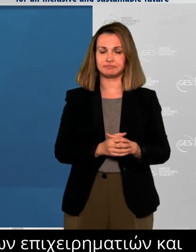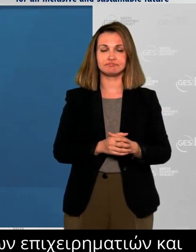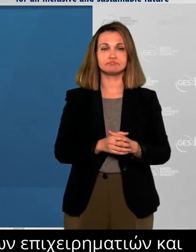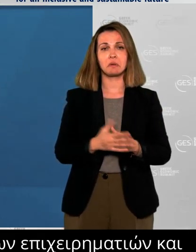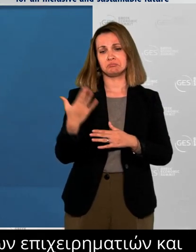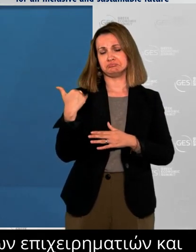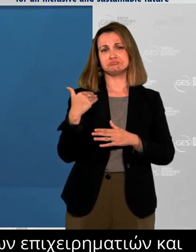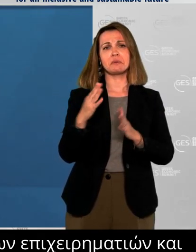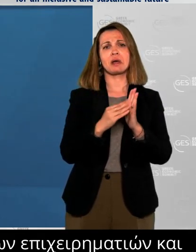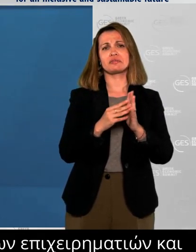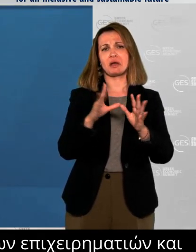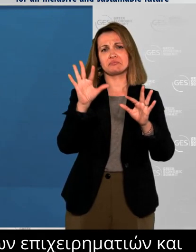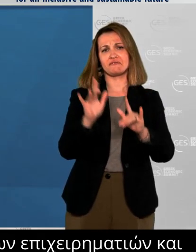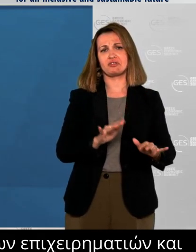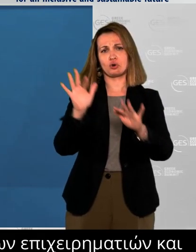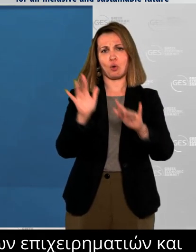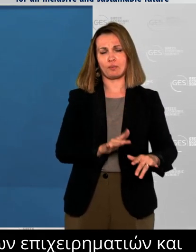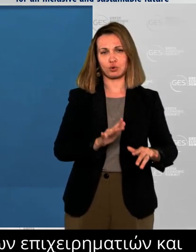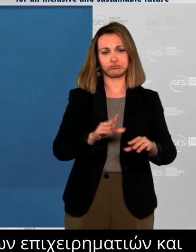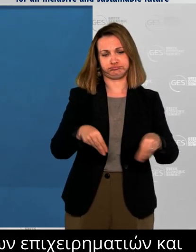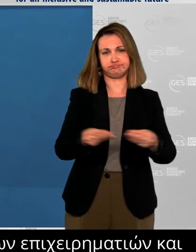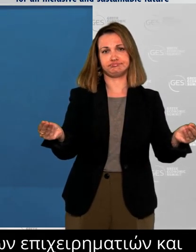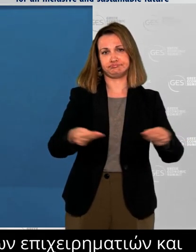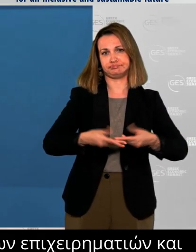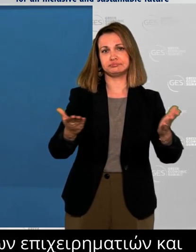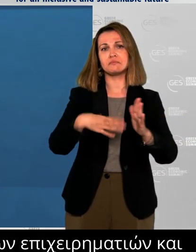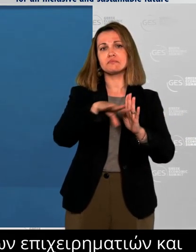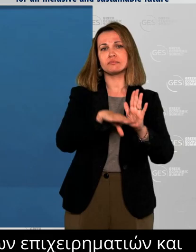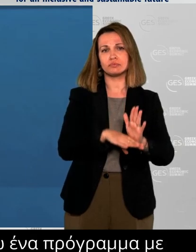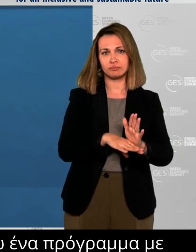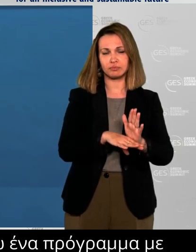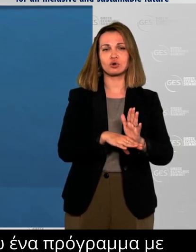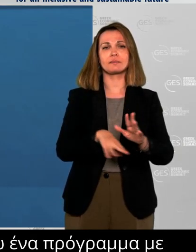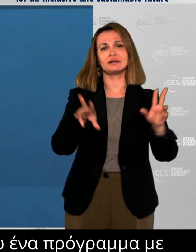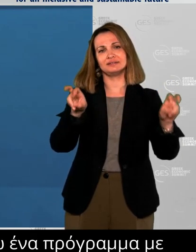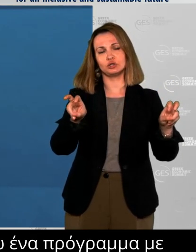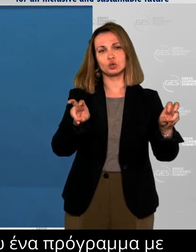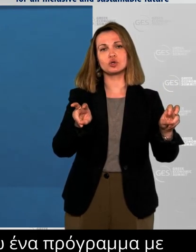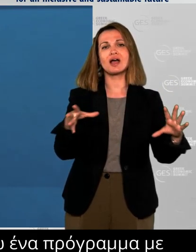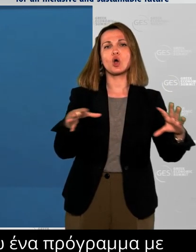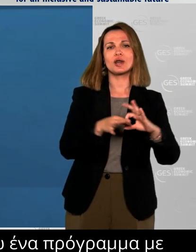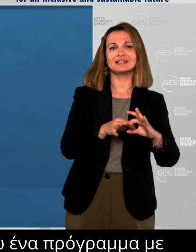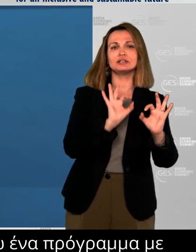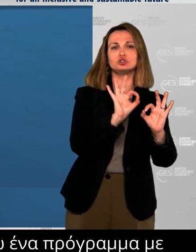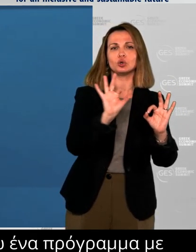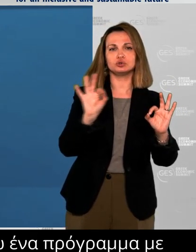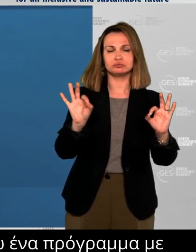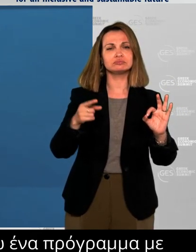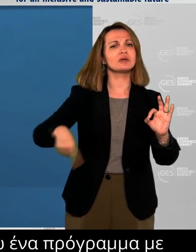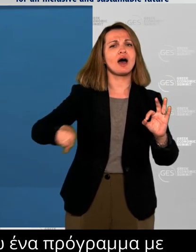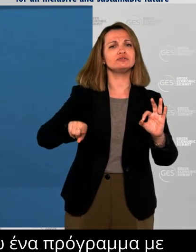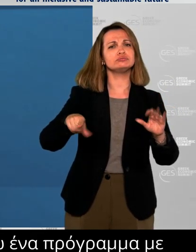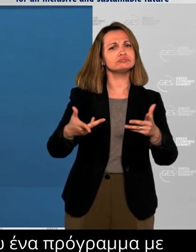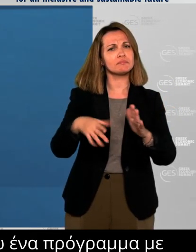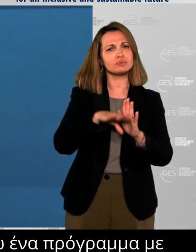an online platform to enable young Greek entrepreneurs to take advantage of mentorship opportunities with the best and